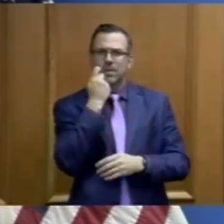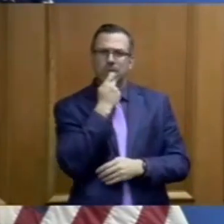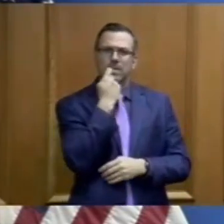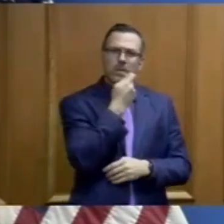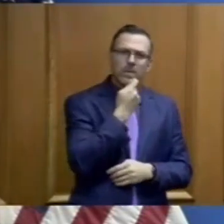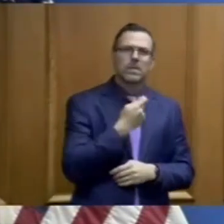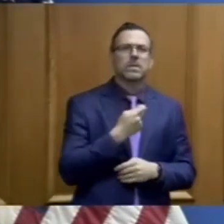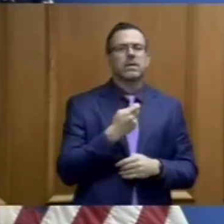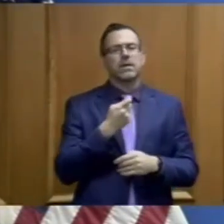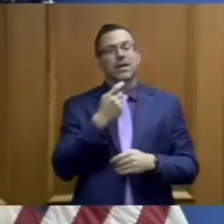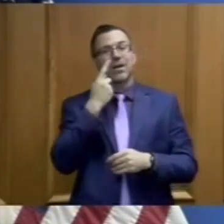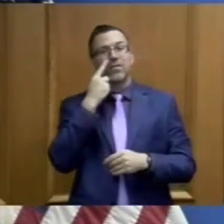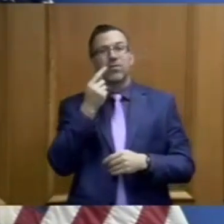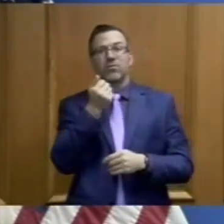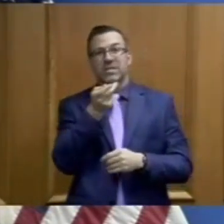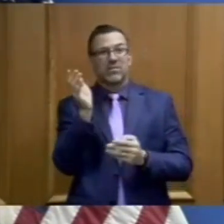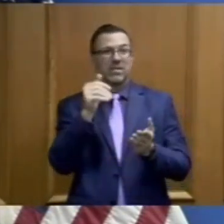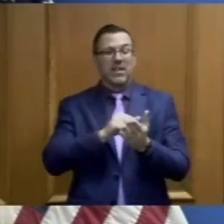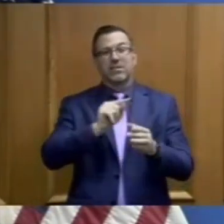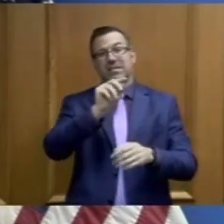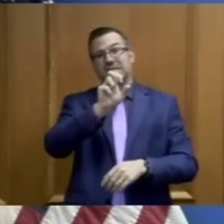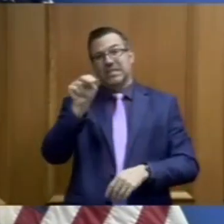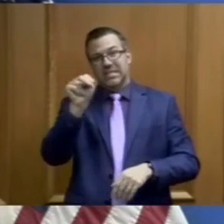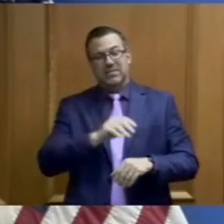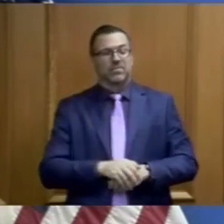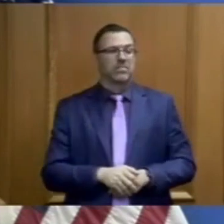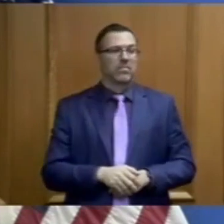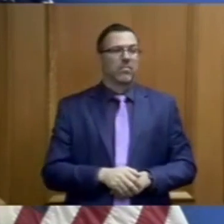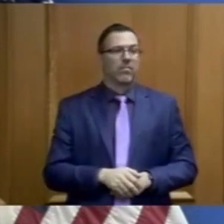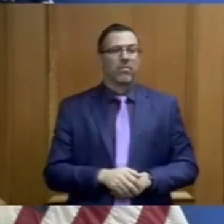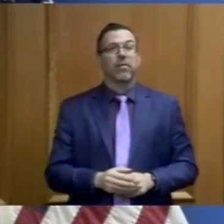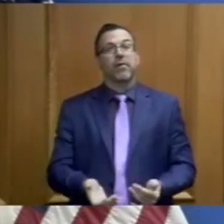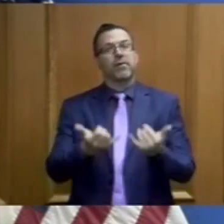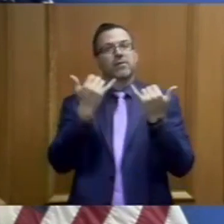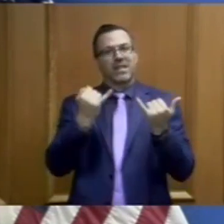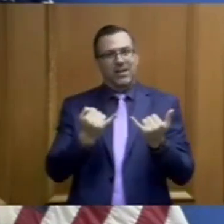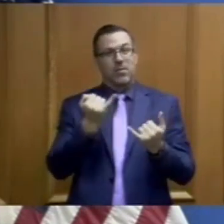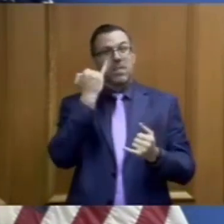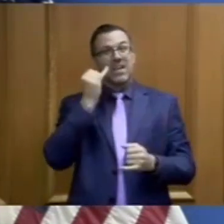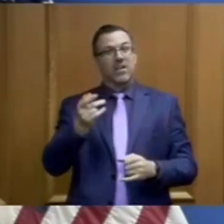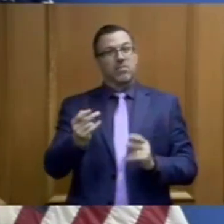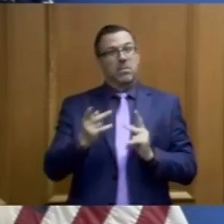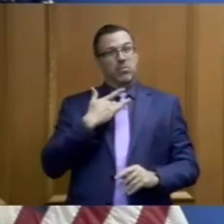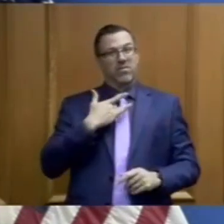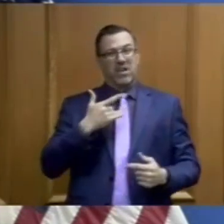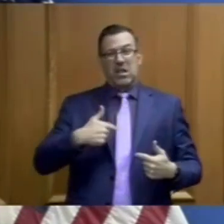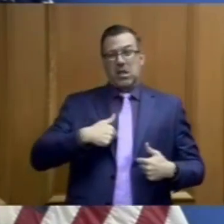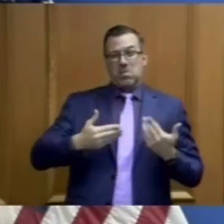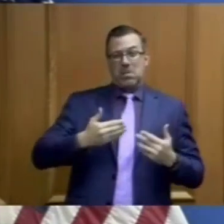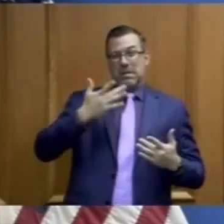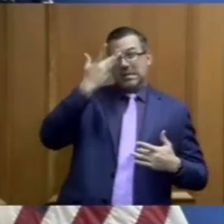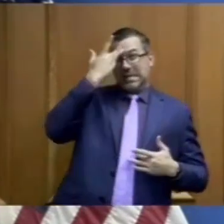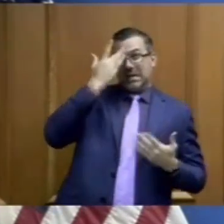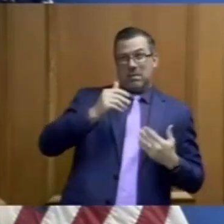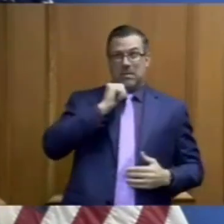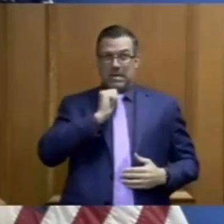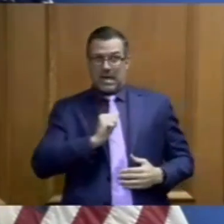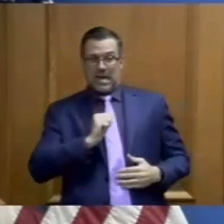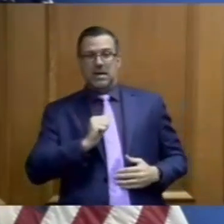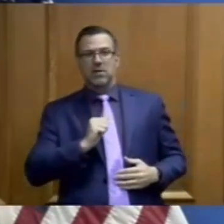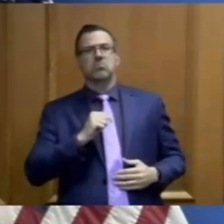who have now been challenged with the idea that when they're in doubt they should get a test. I was actually at one of those